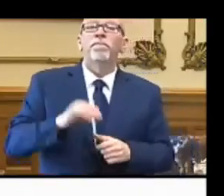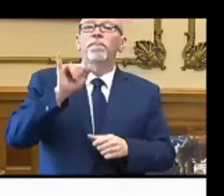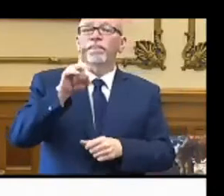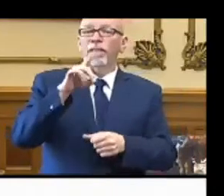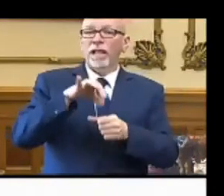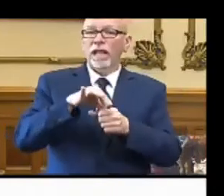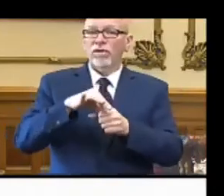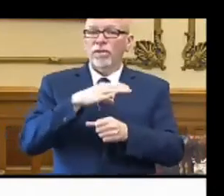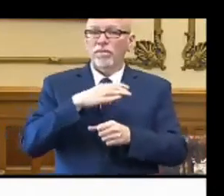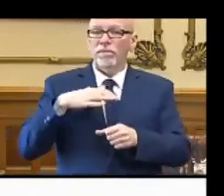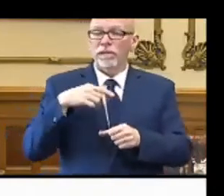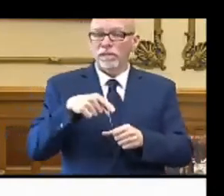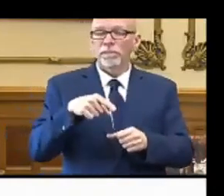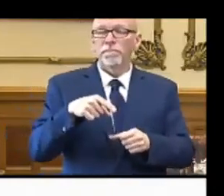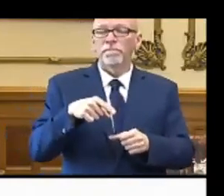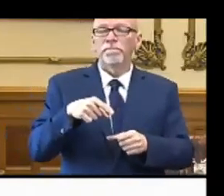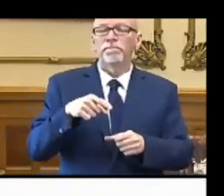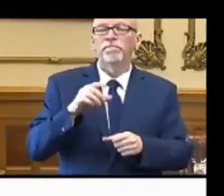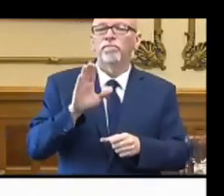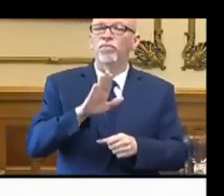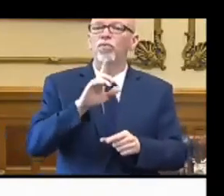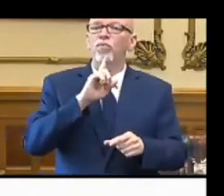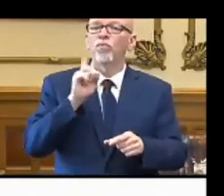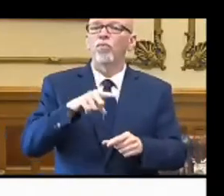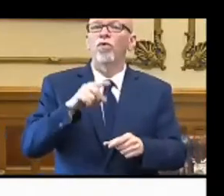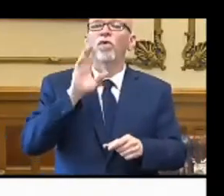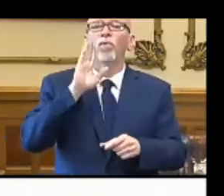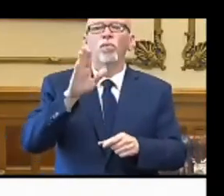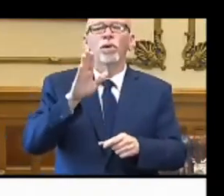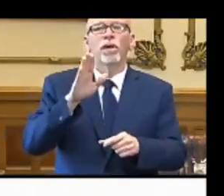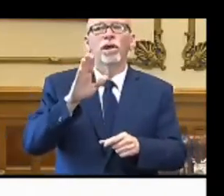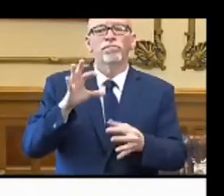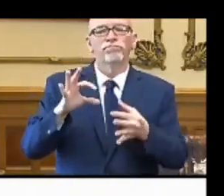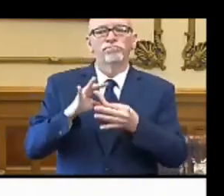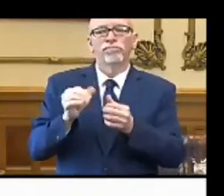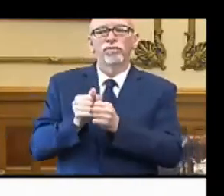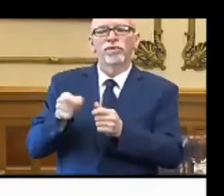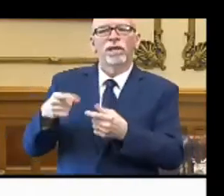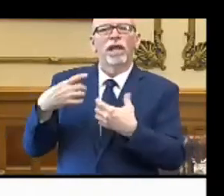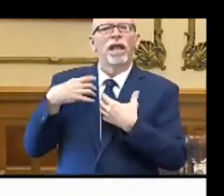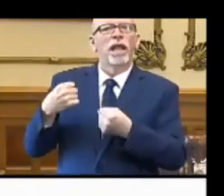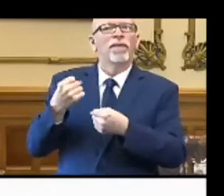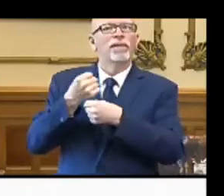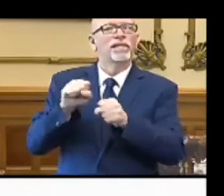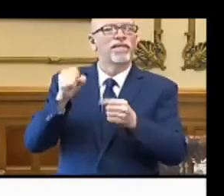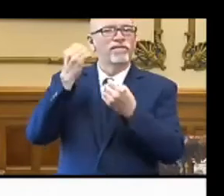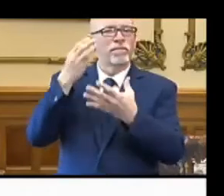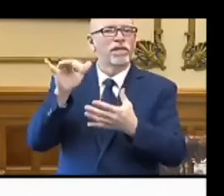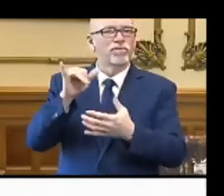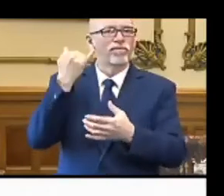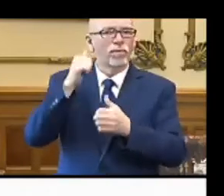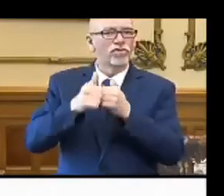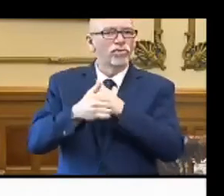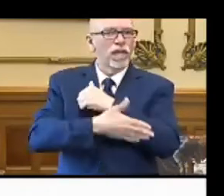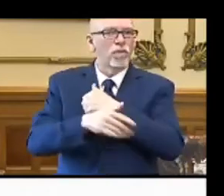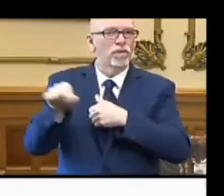Commission will also, their order will also be accompanied by health and safety information for counties.